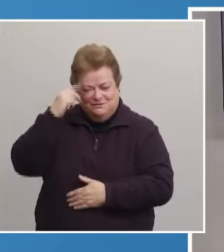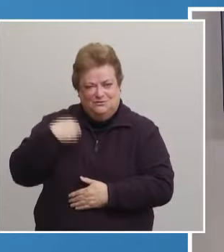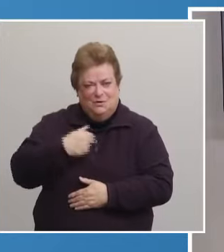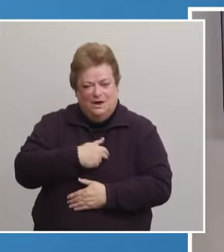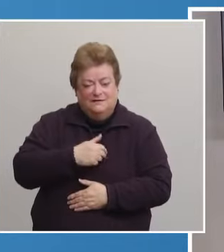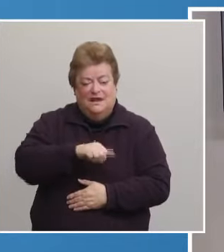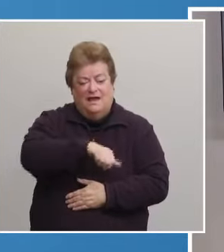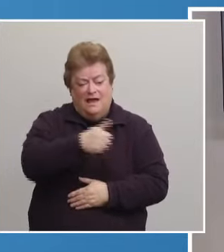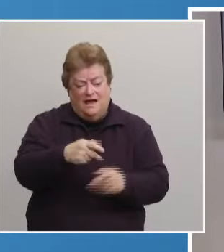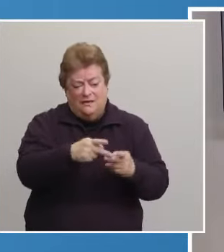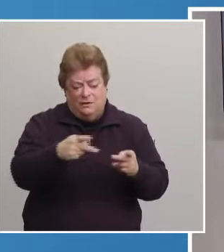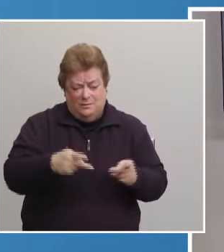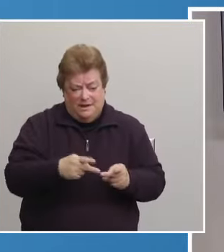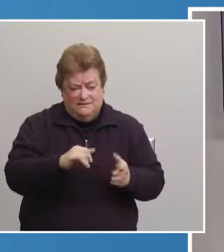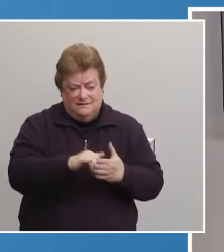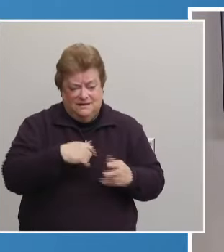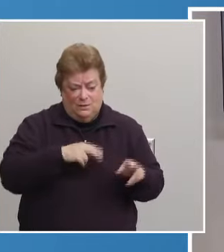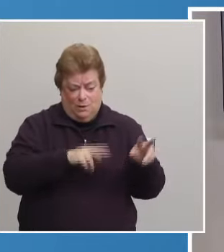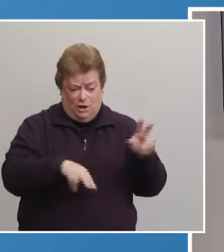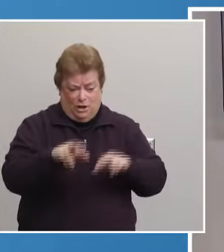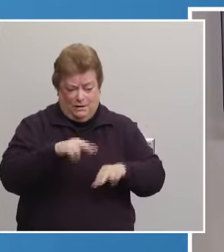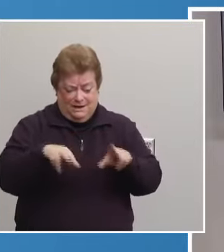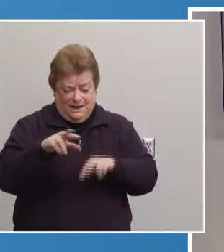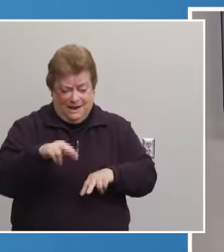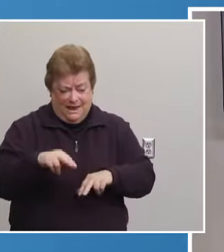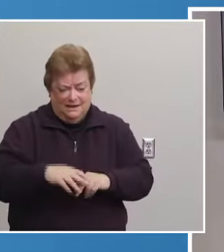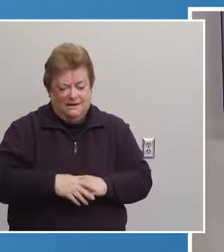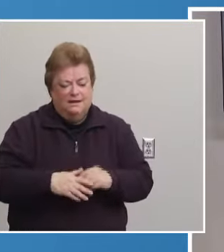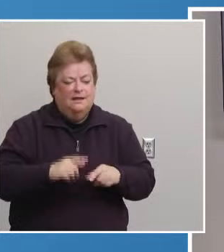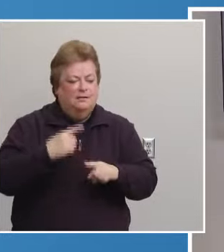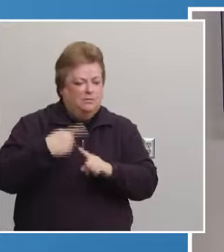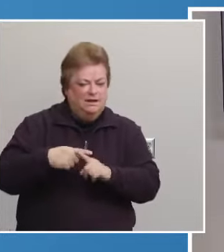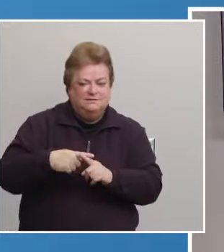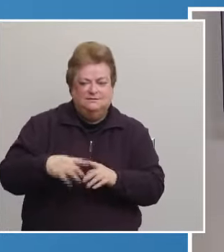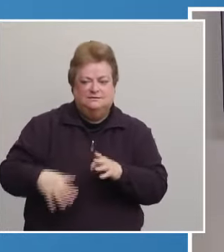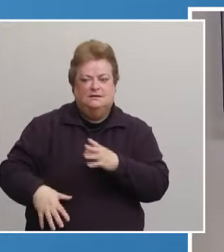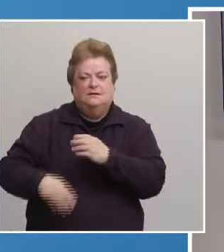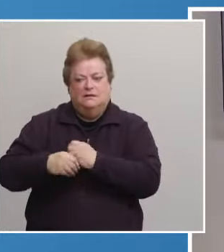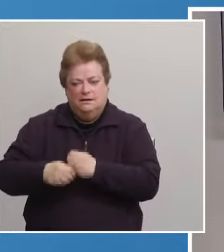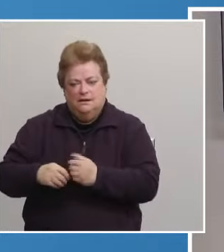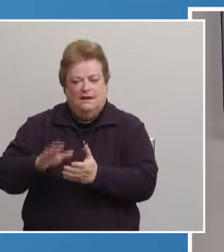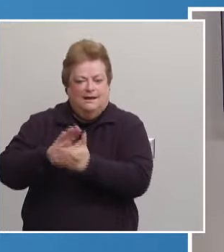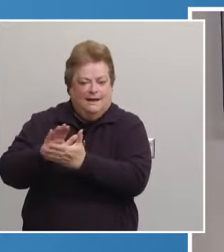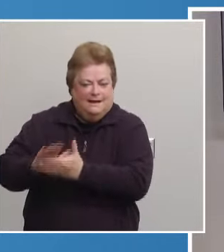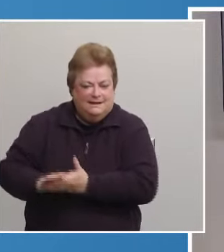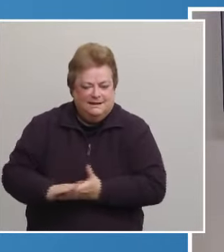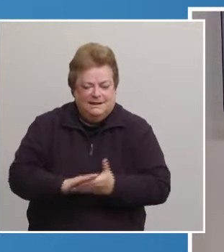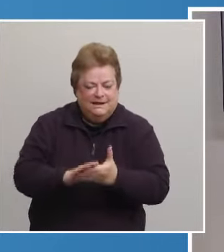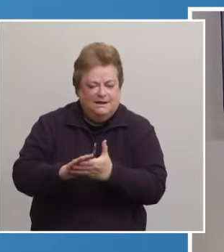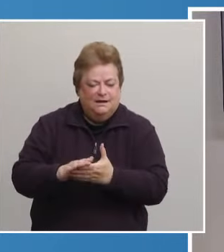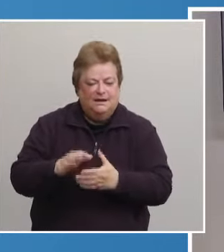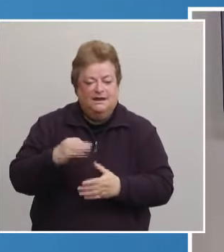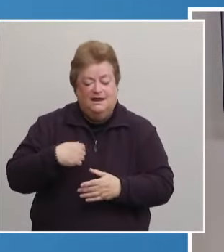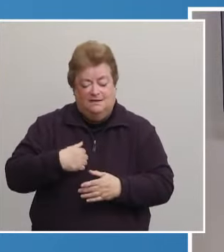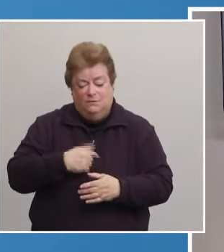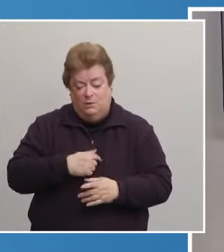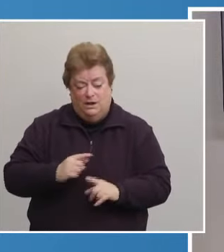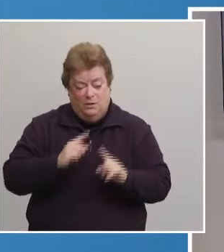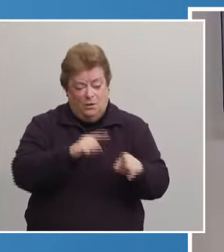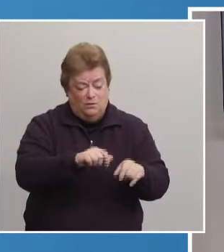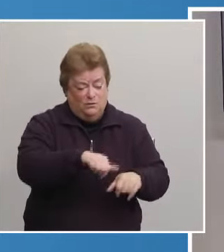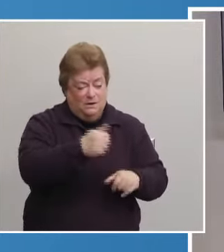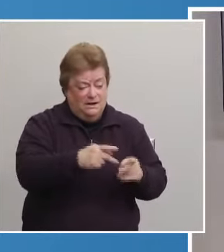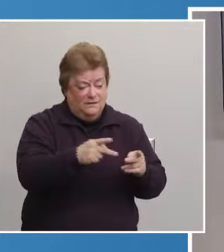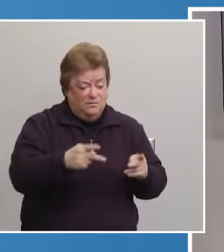that we're looking at. In addition to all the disinfecting that happens, if we go to another site like that, we have to have